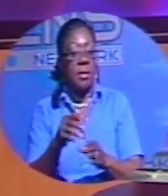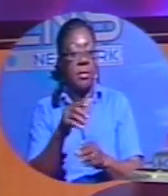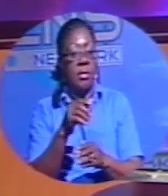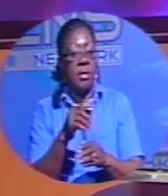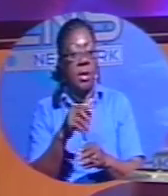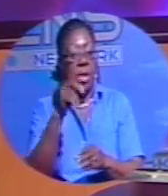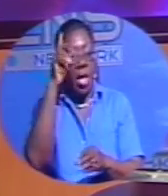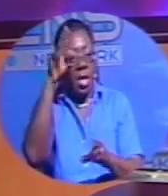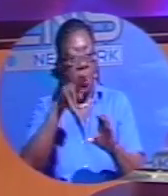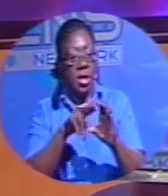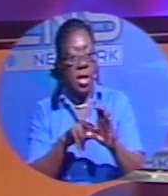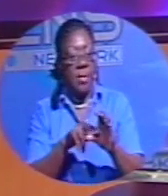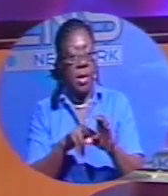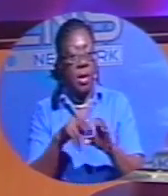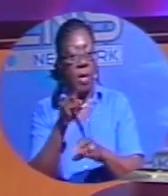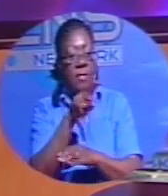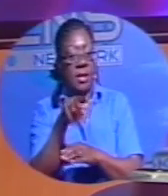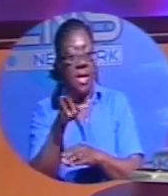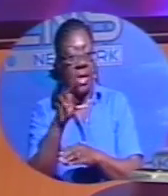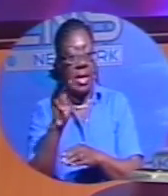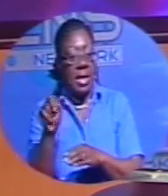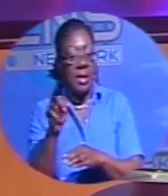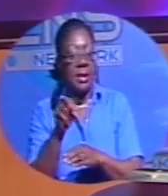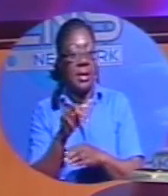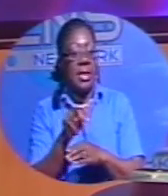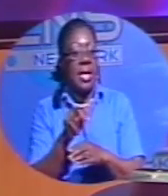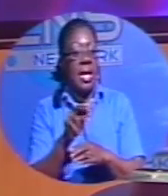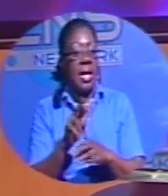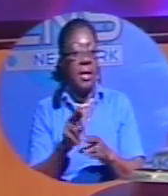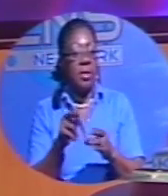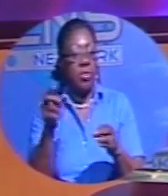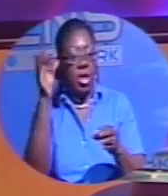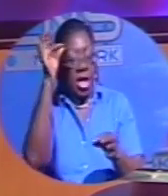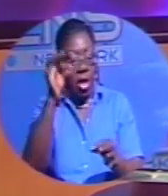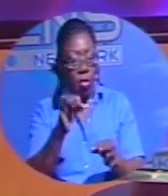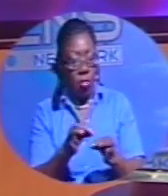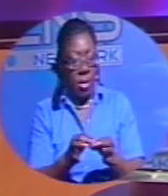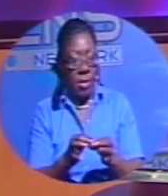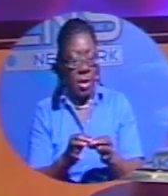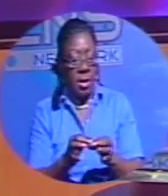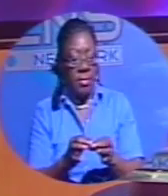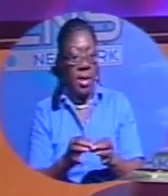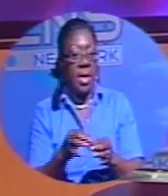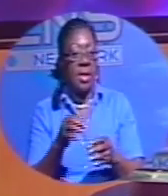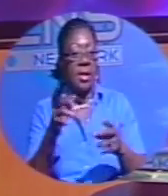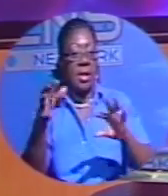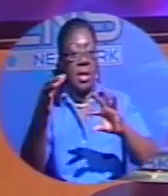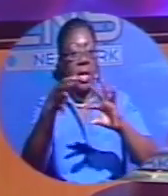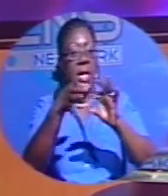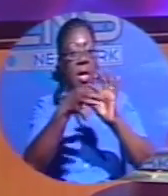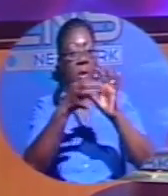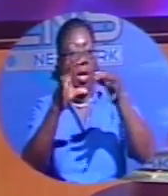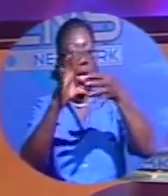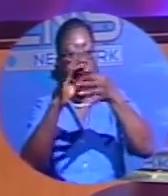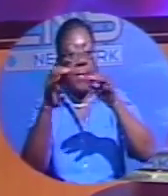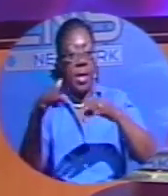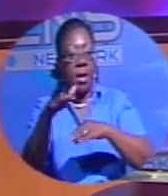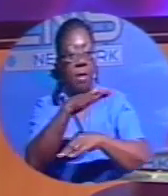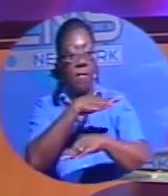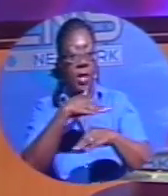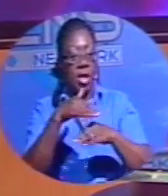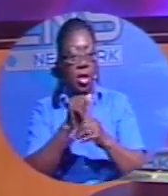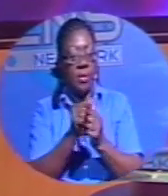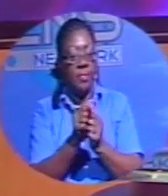Corporation of the Bahamas announced that ZNS has reached an agreement regarding its Olympic coverage. Chris Sanders has that story.